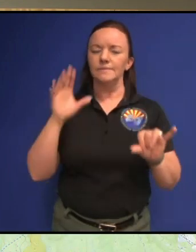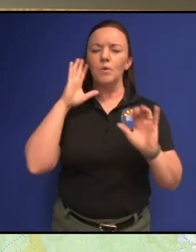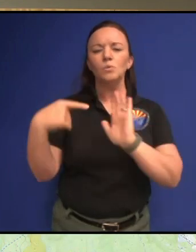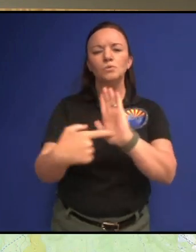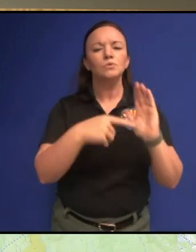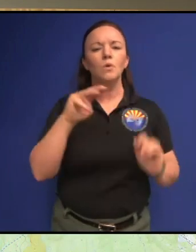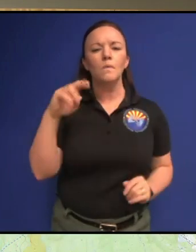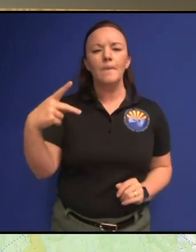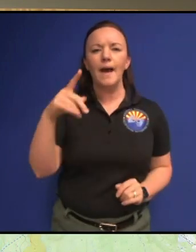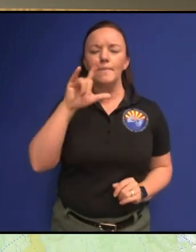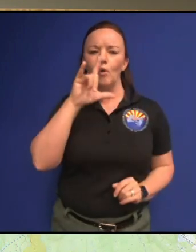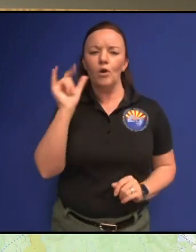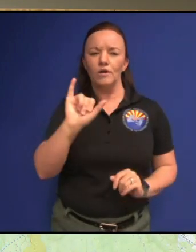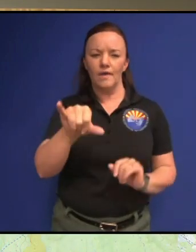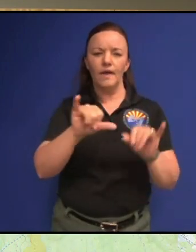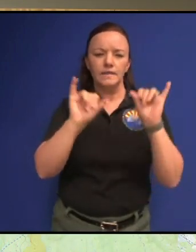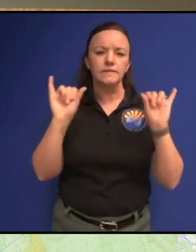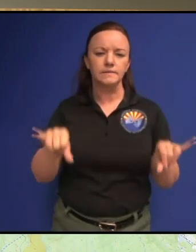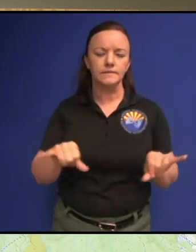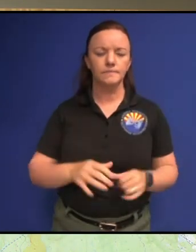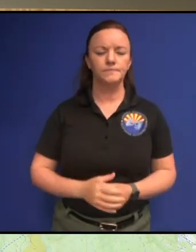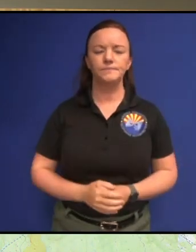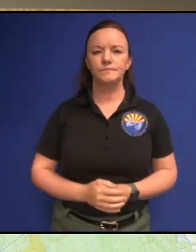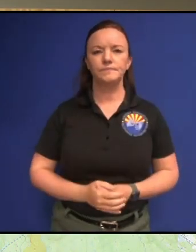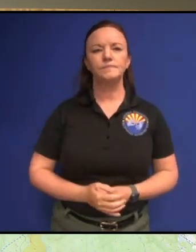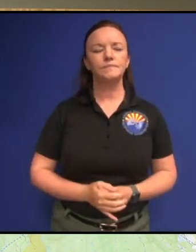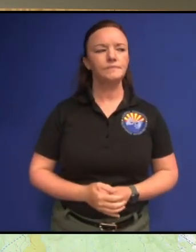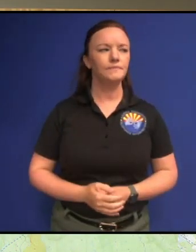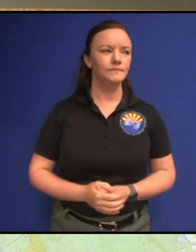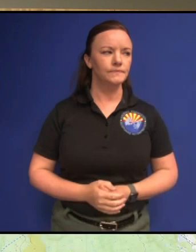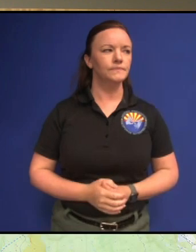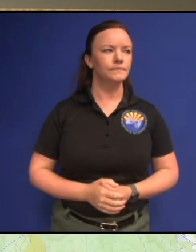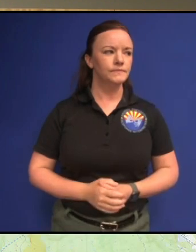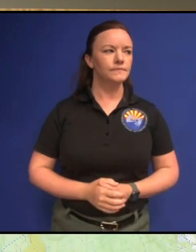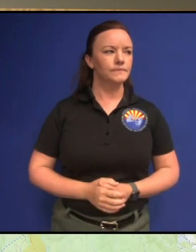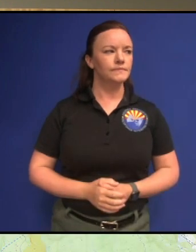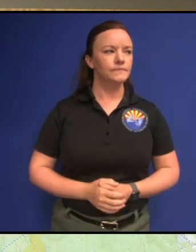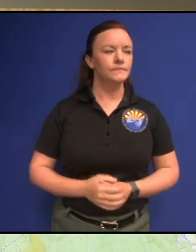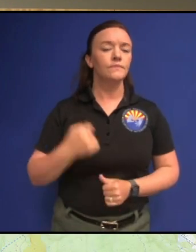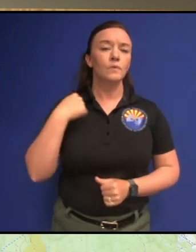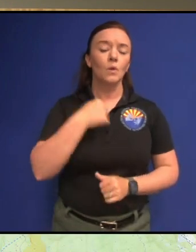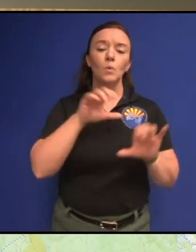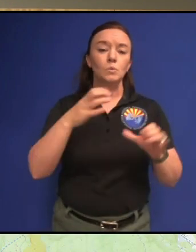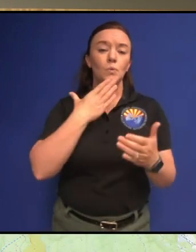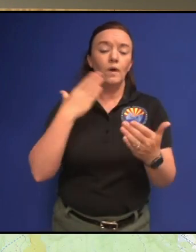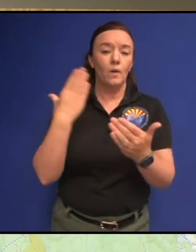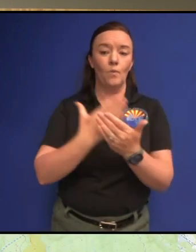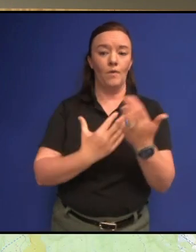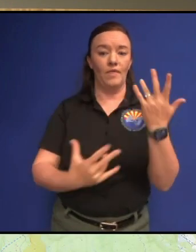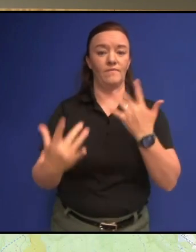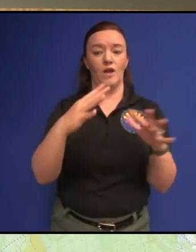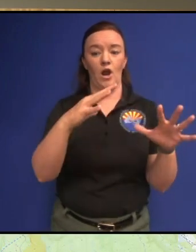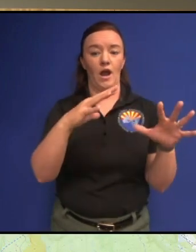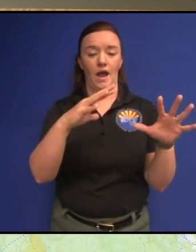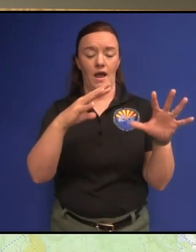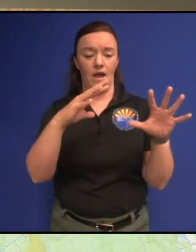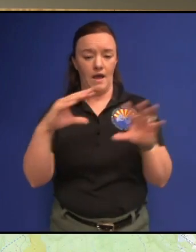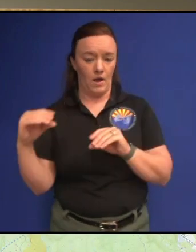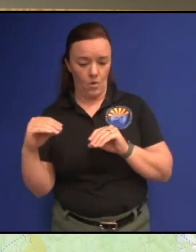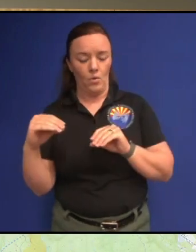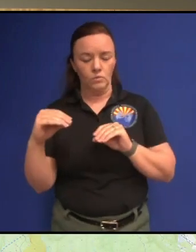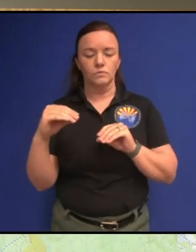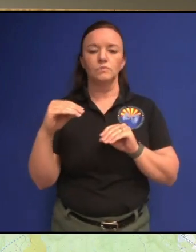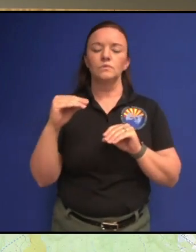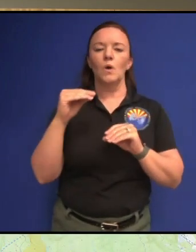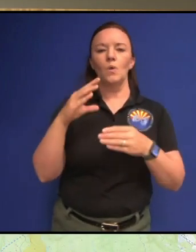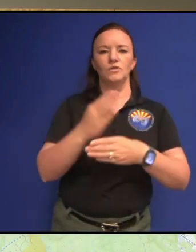as we apply it because it's I mean we're doing good putting the fire out so I figured I would share with you the the next